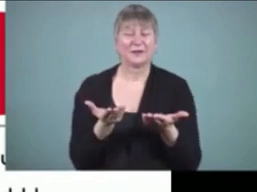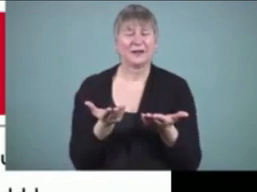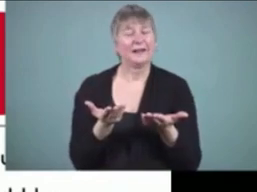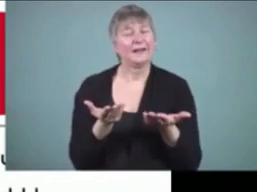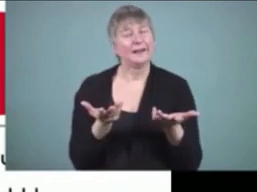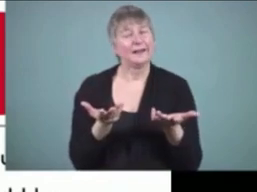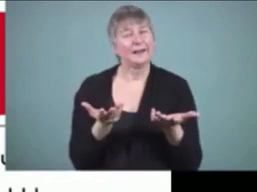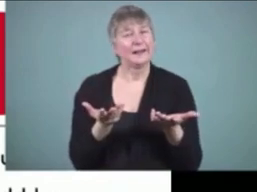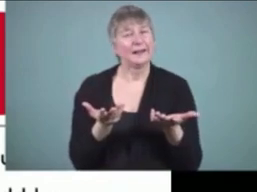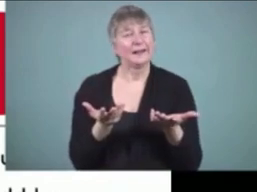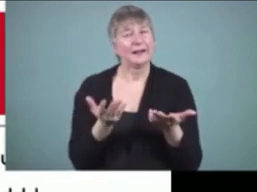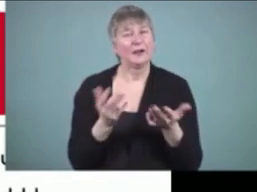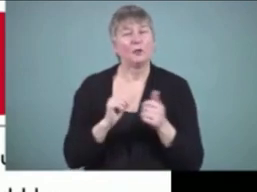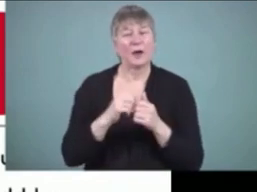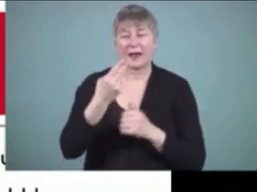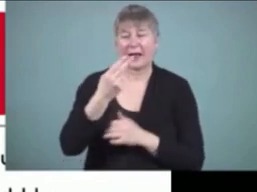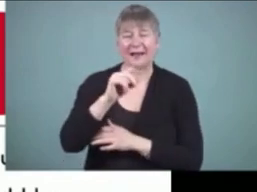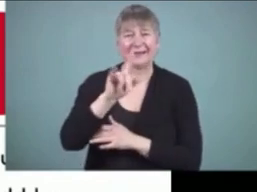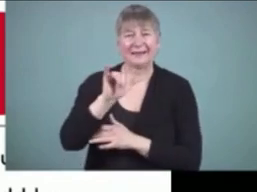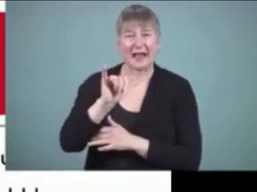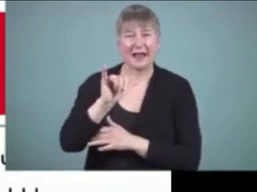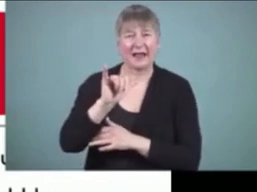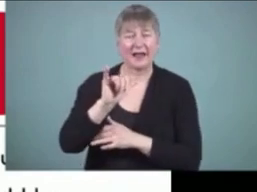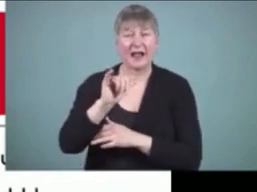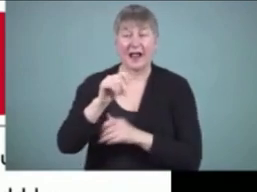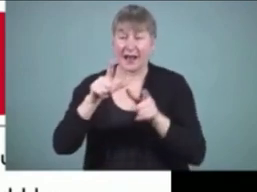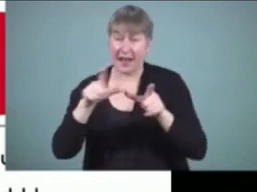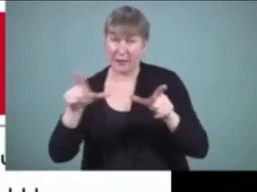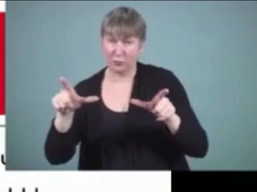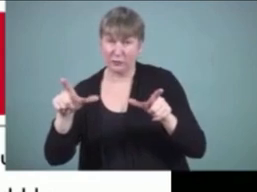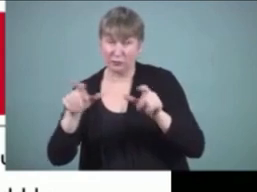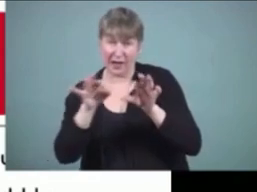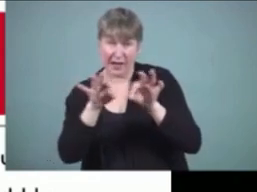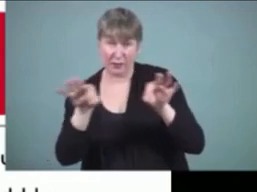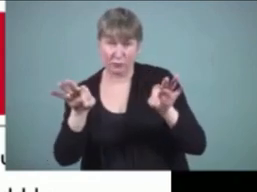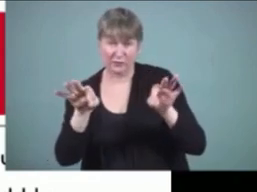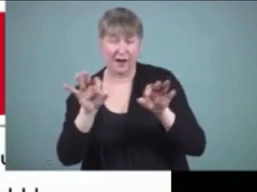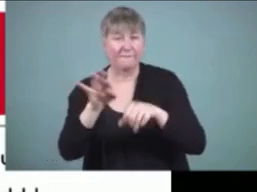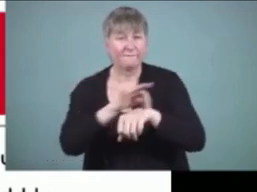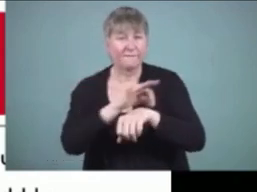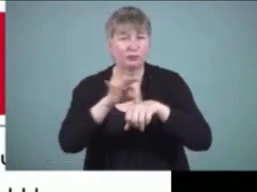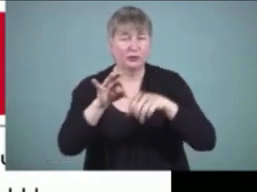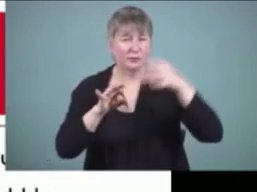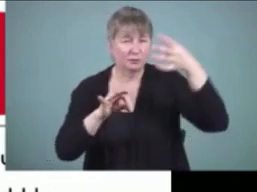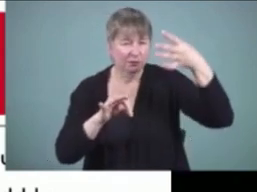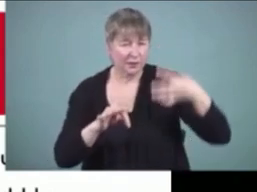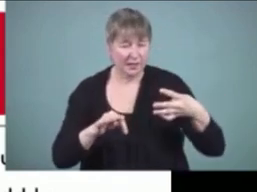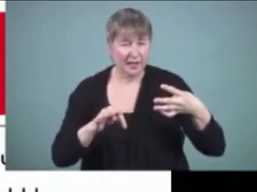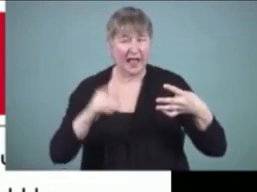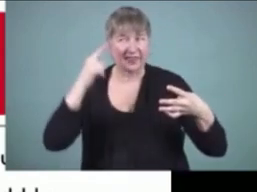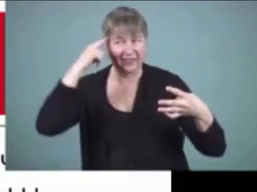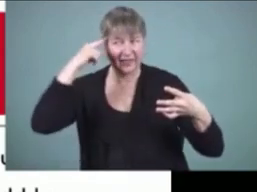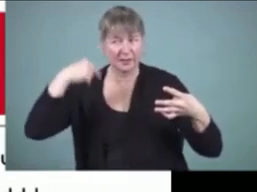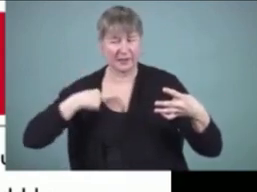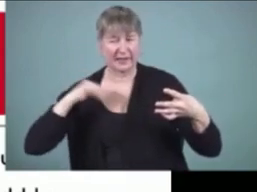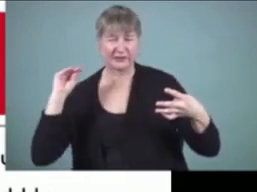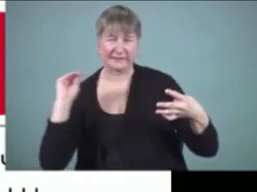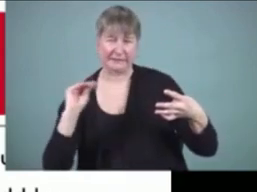considering Halliday's functions of written language and you really think about teaching here, we need to think much more about